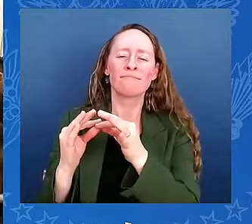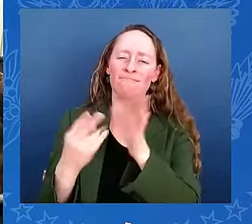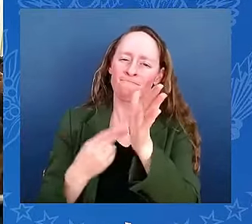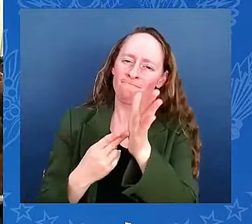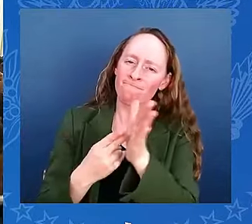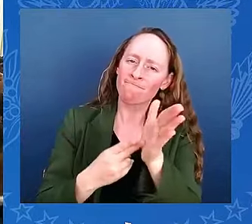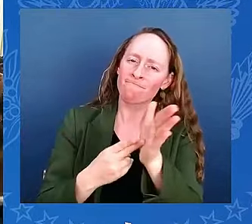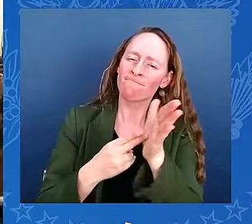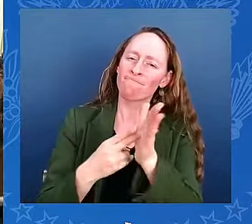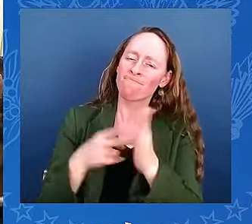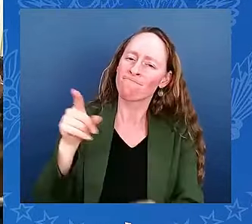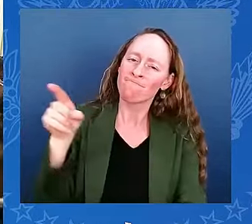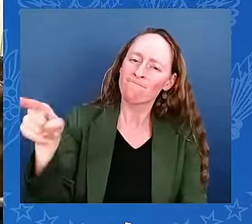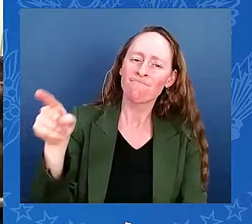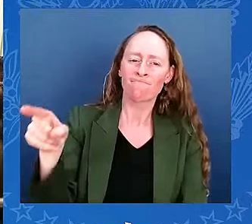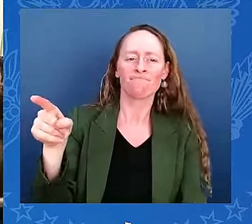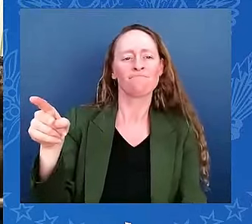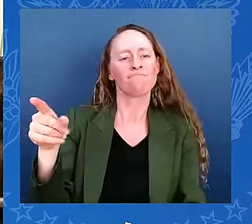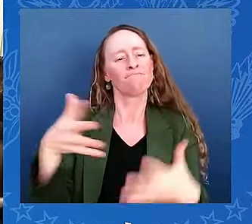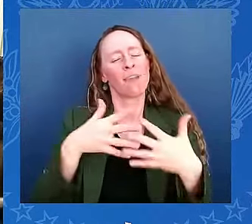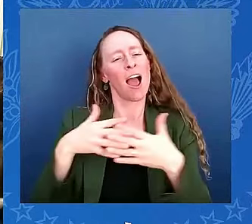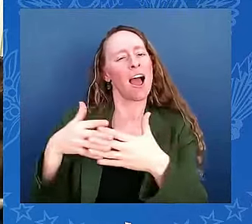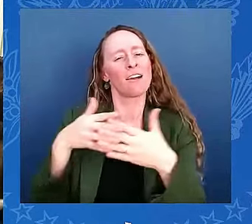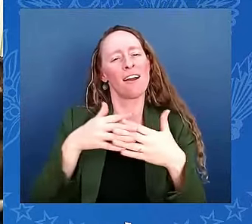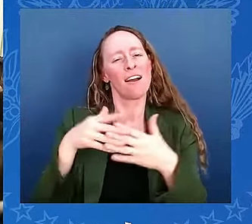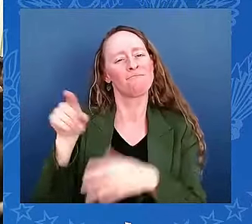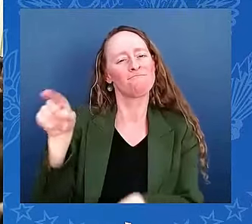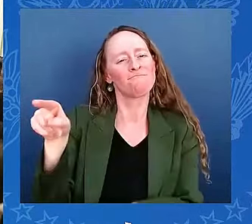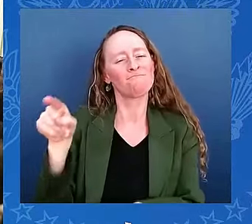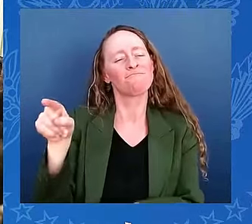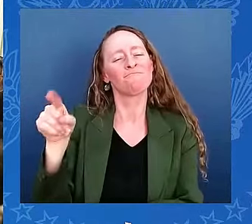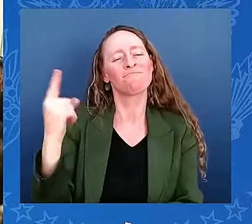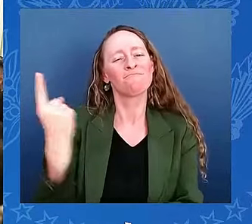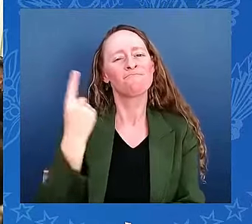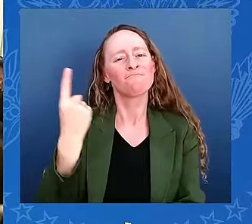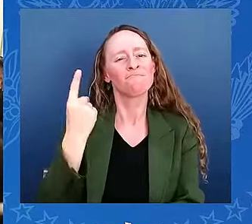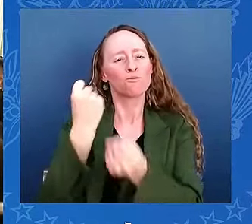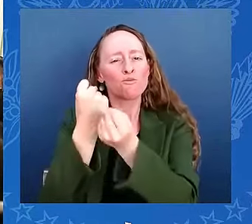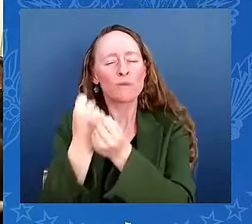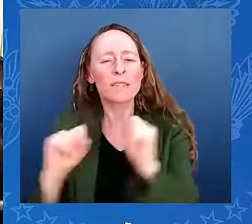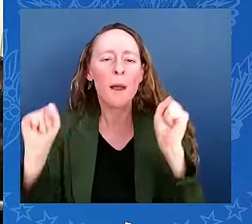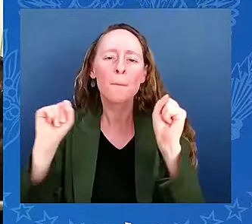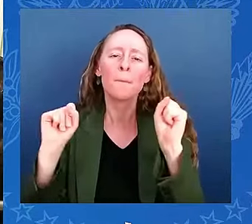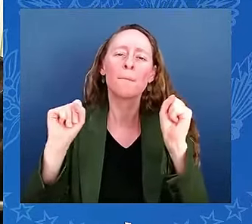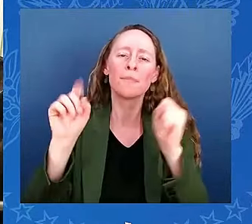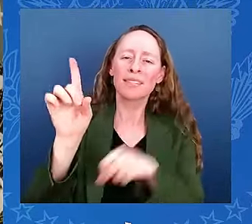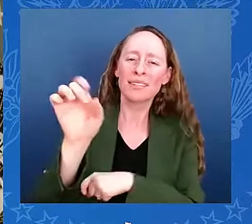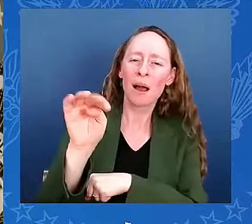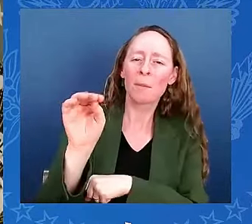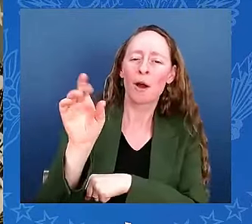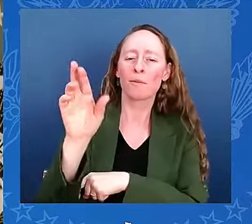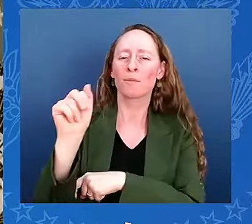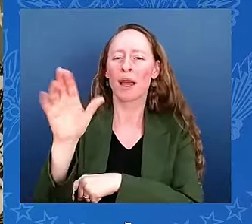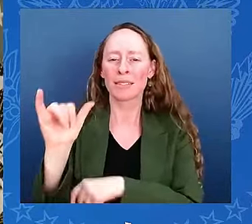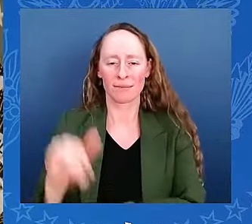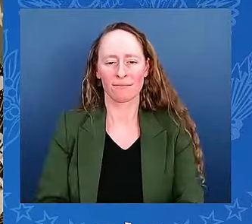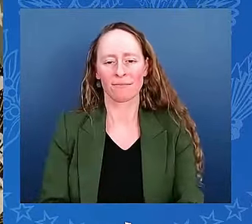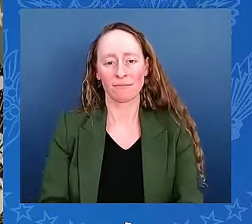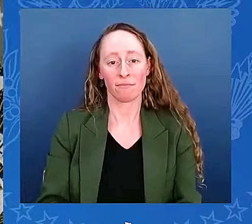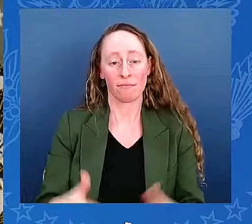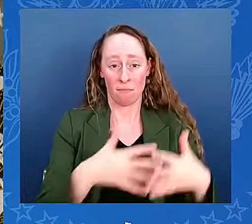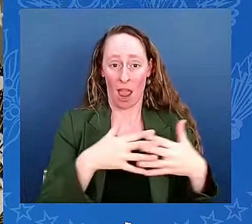America we share and cherish. only in America is everything possible. So, ladies and gentlemen,